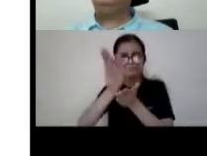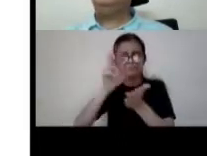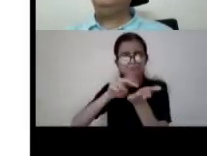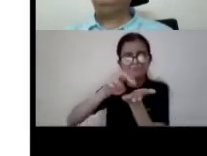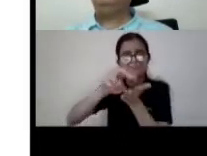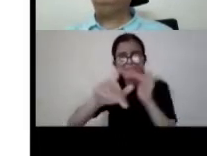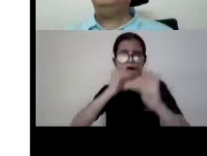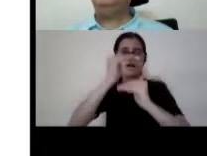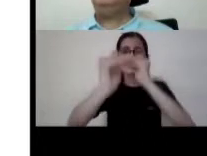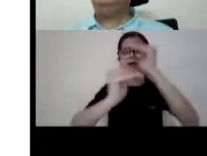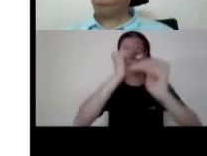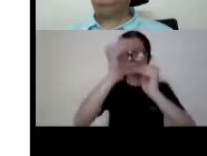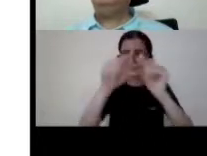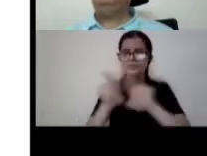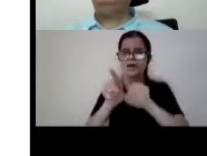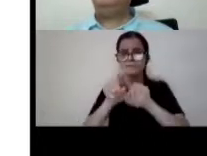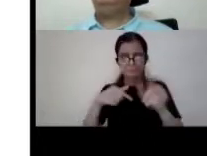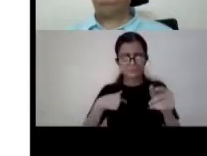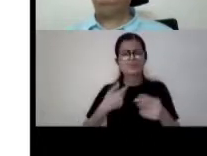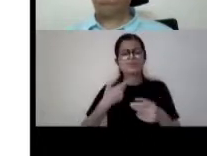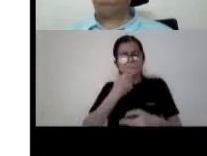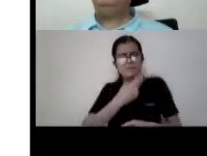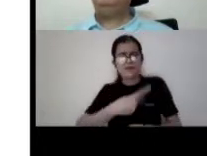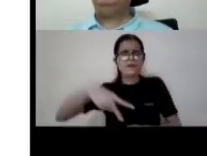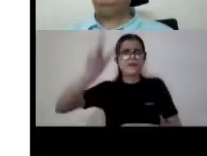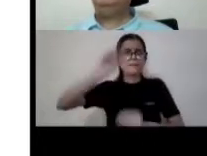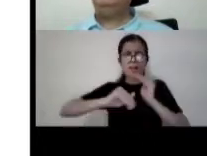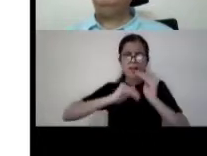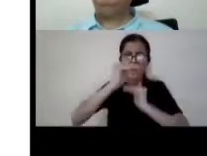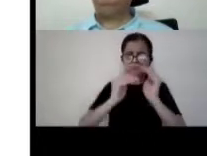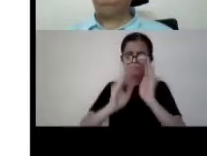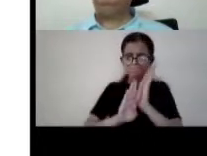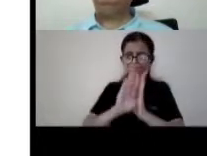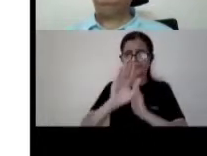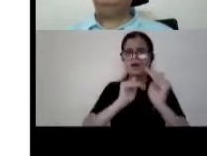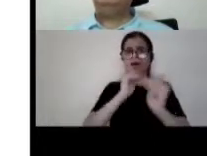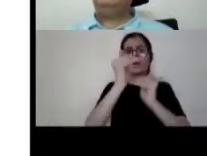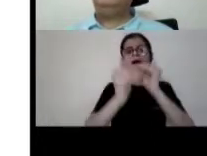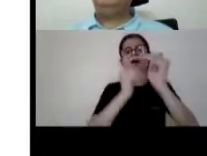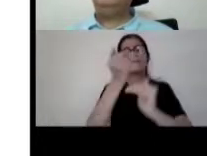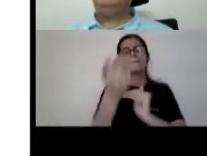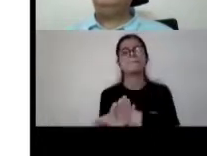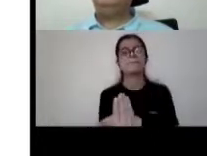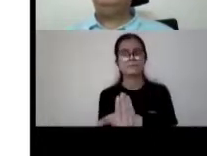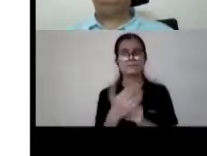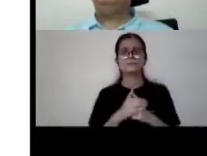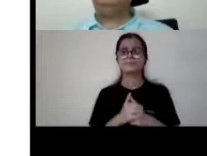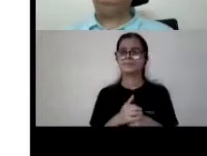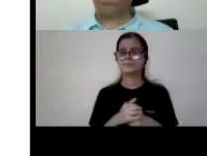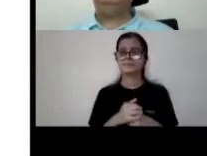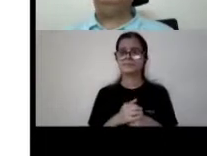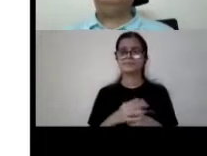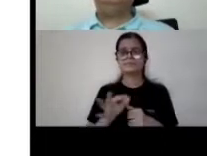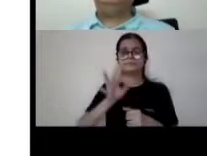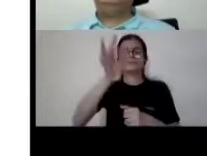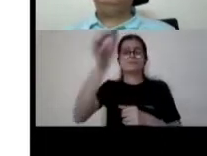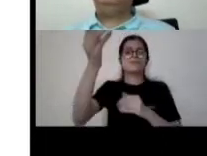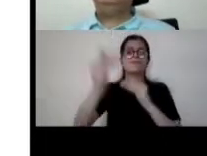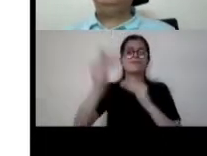accelerate the speed multiply the whole impact many many folds uh in the years to come